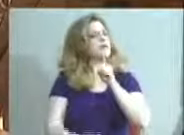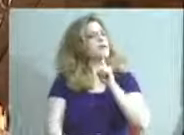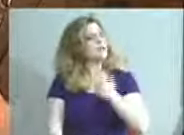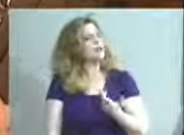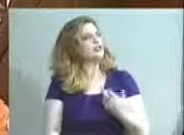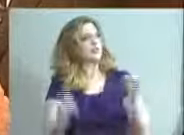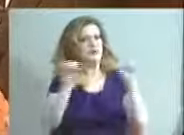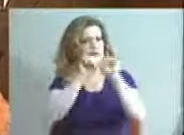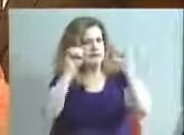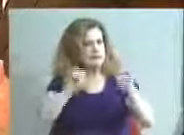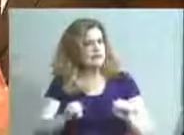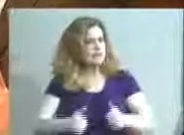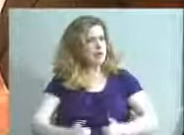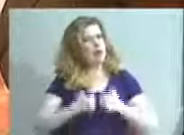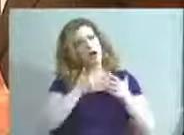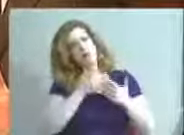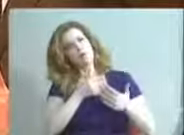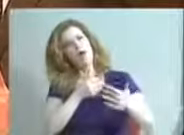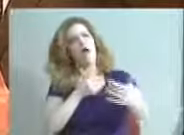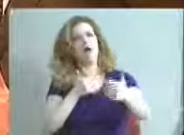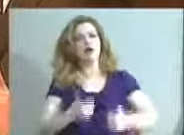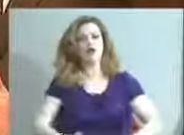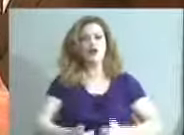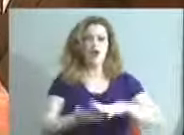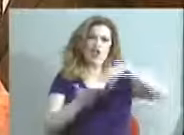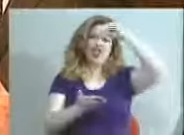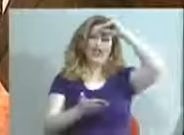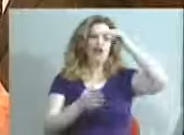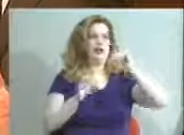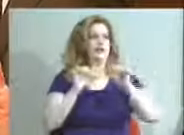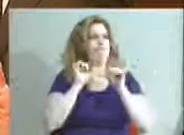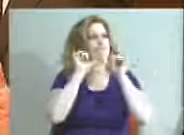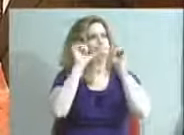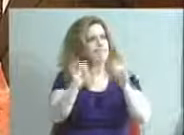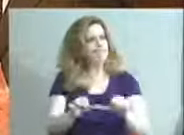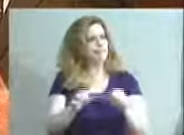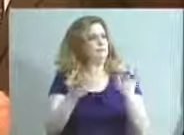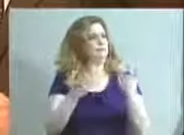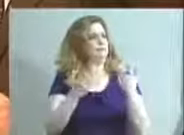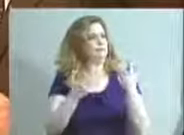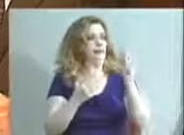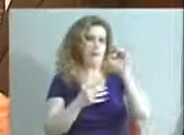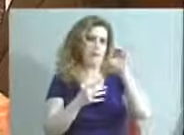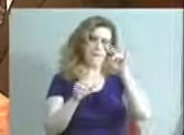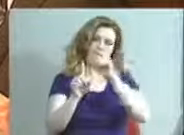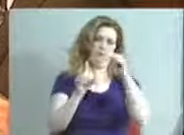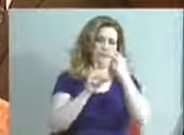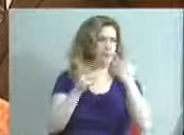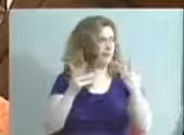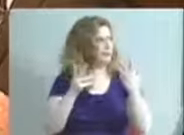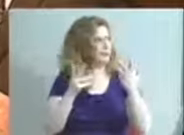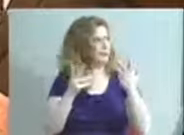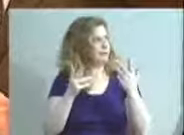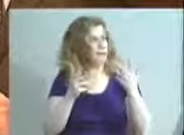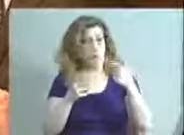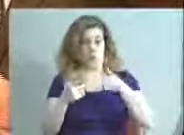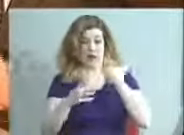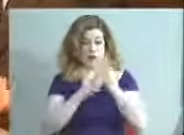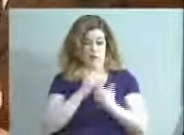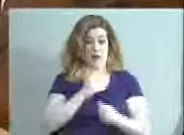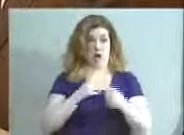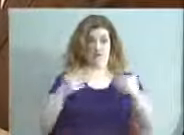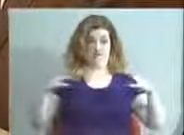this system of lifelong learning sustains any mayor's term? So, you know, once I'm gone,